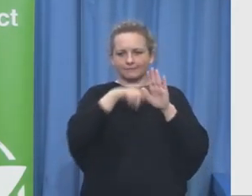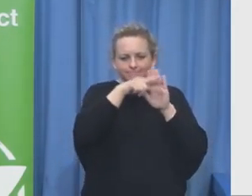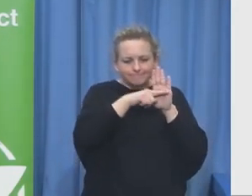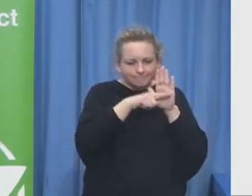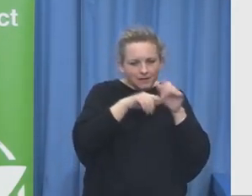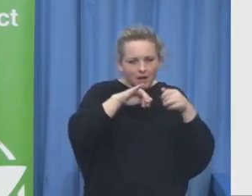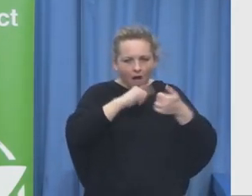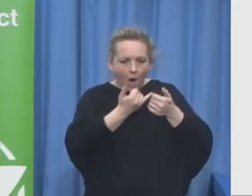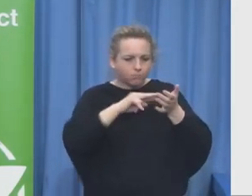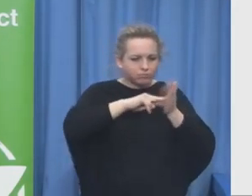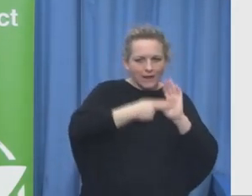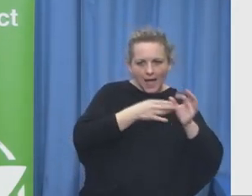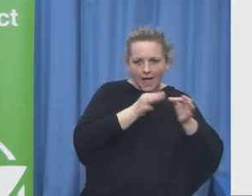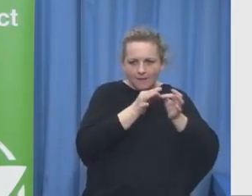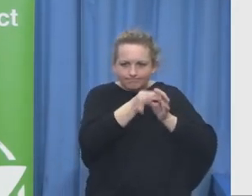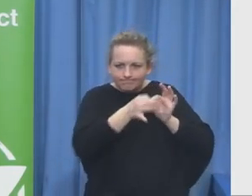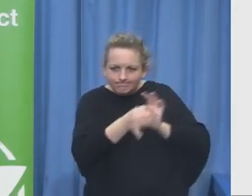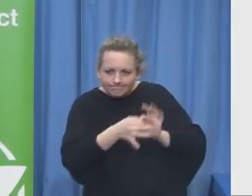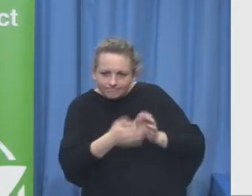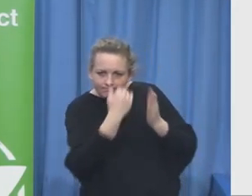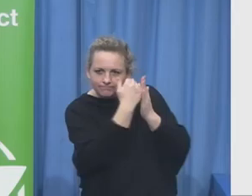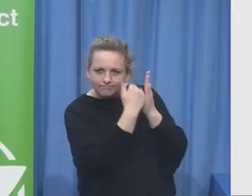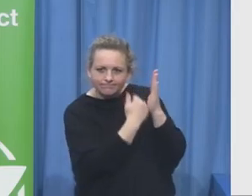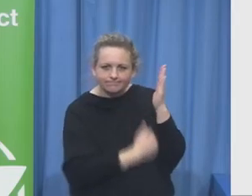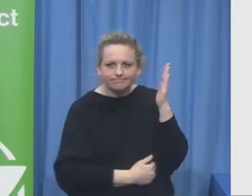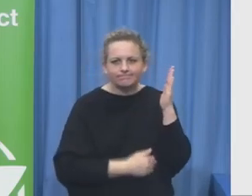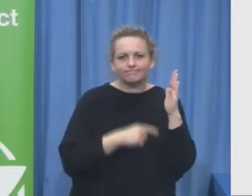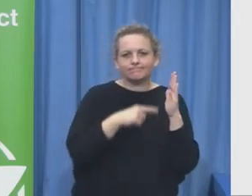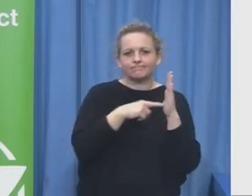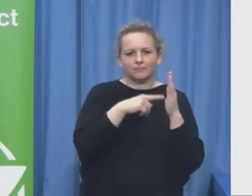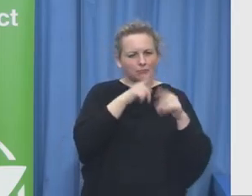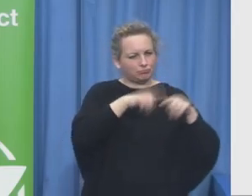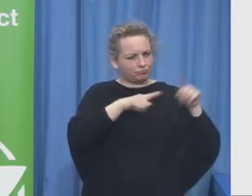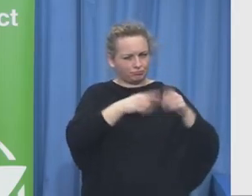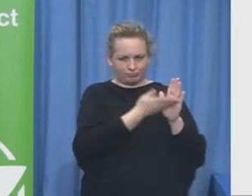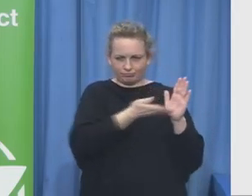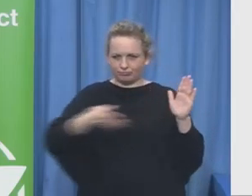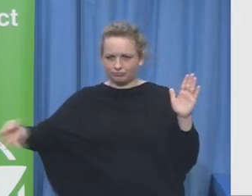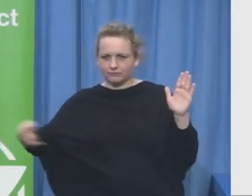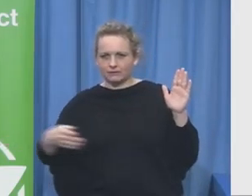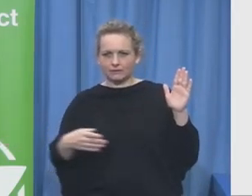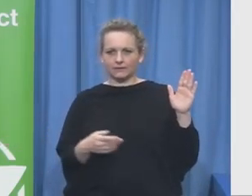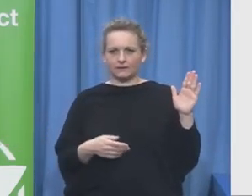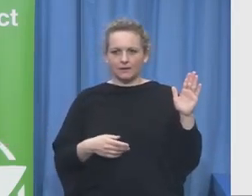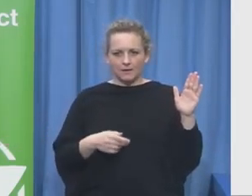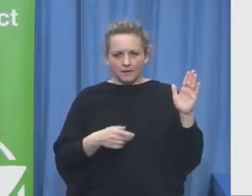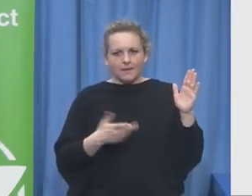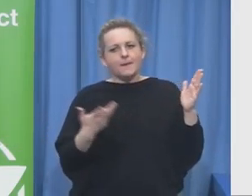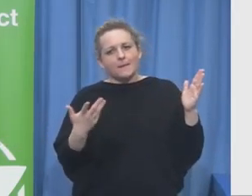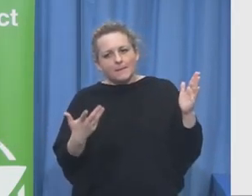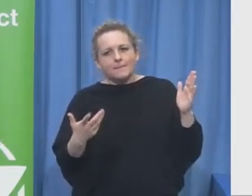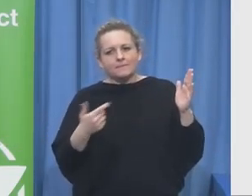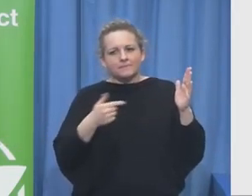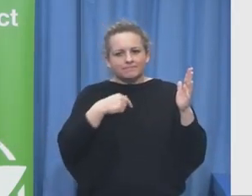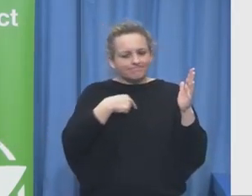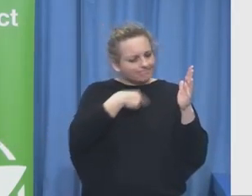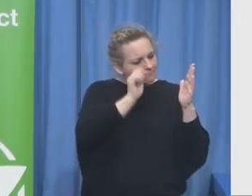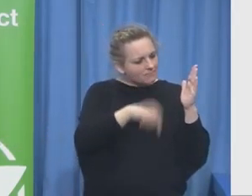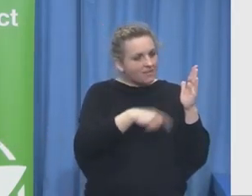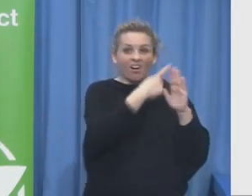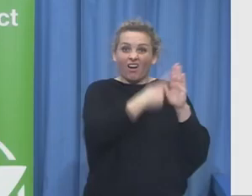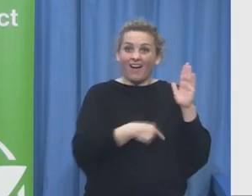sexy or maybe not you know appealing to everyone it is our role if we believe in it in order to make